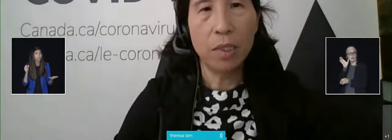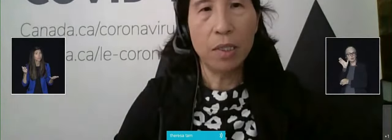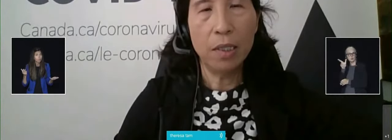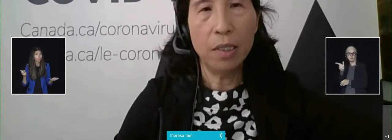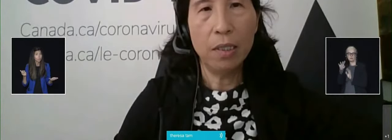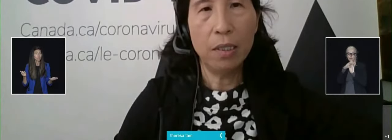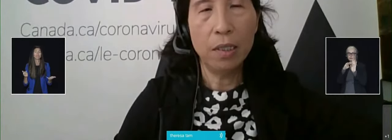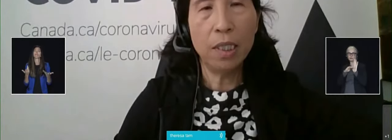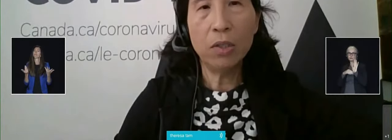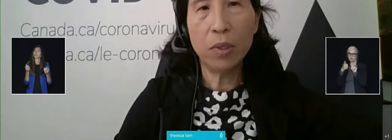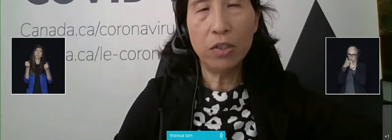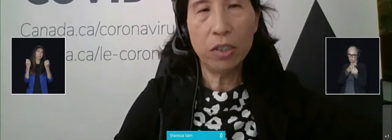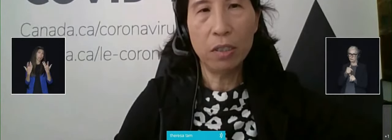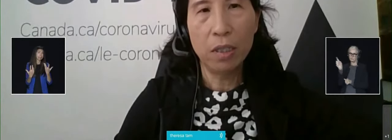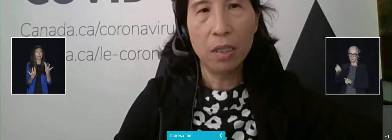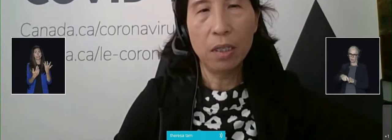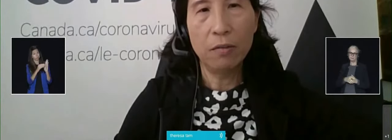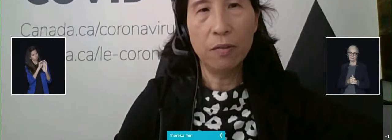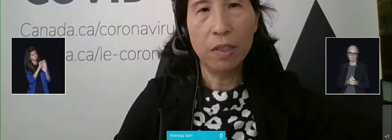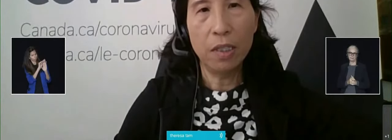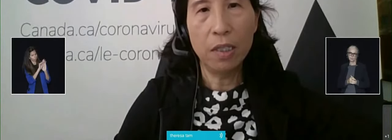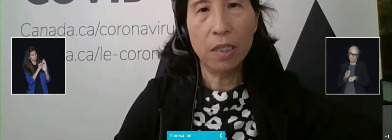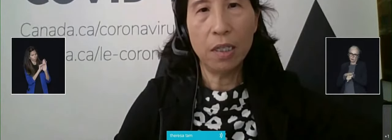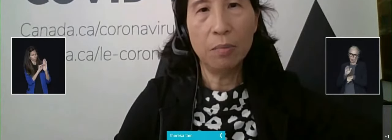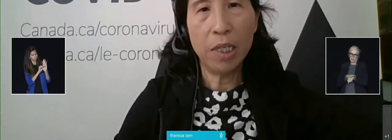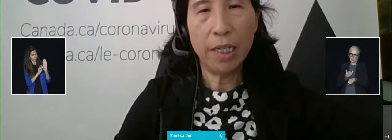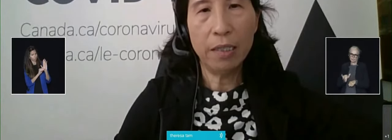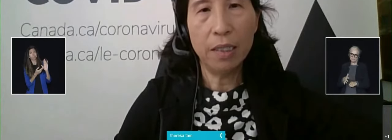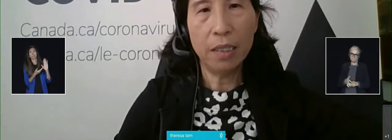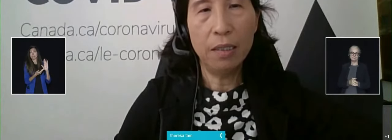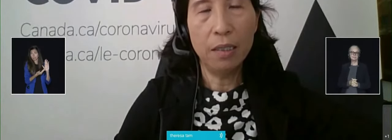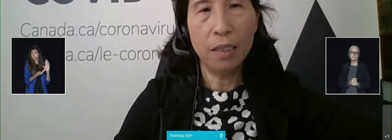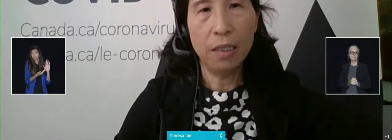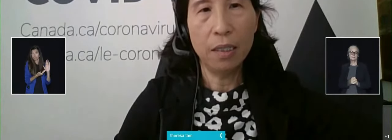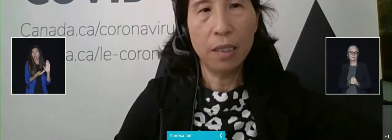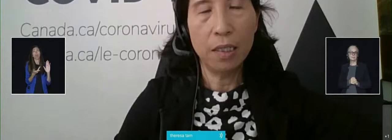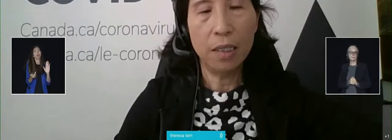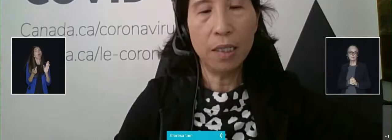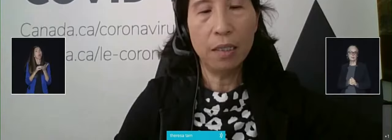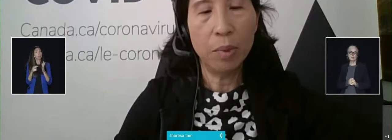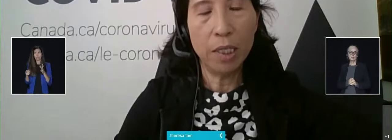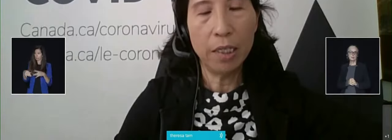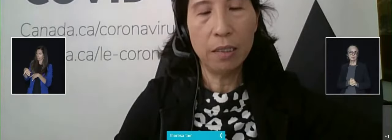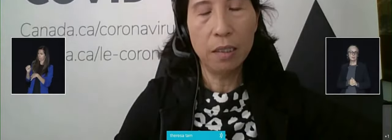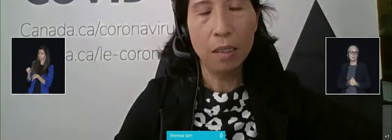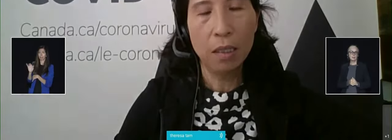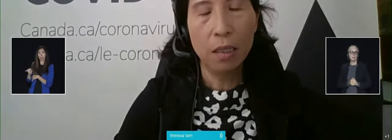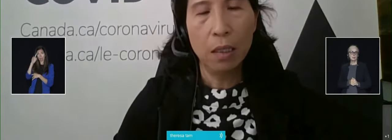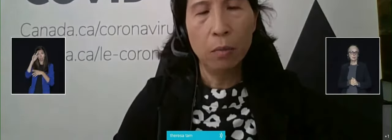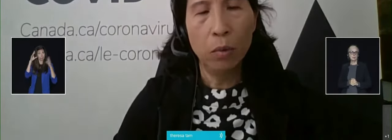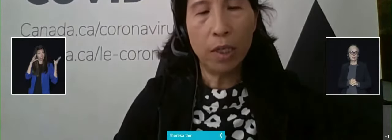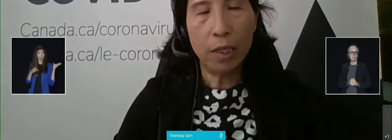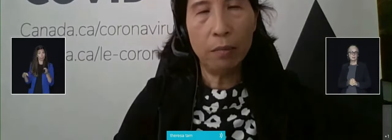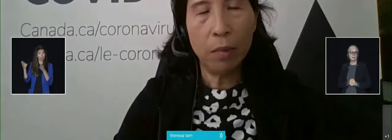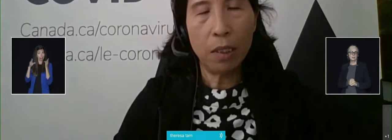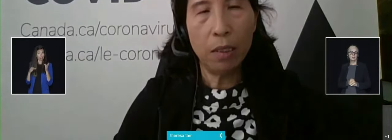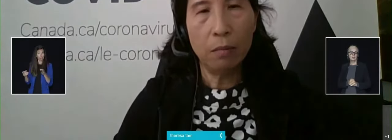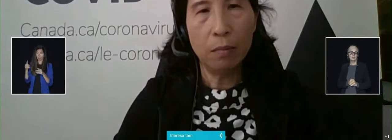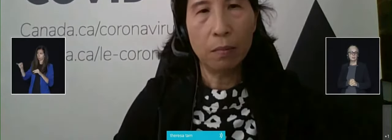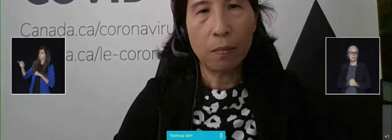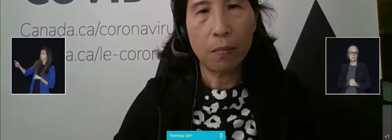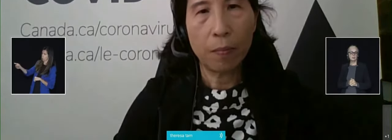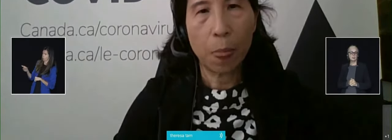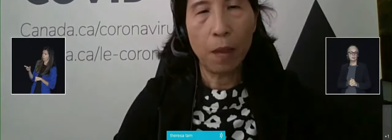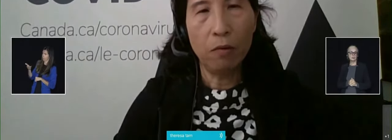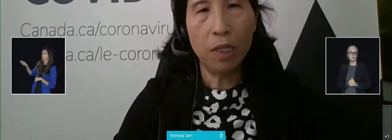continuation of the planned easing is taking place. What I'm